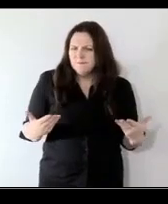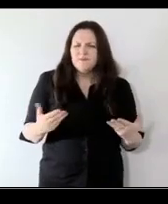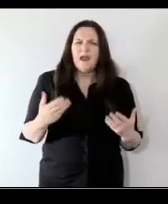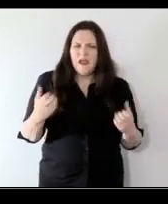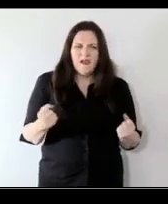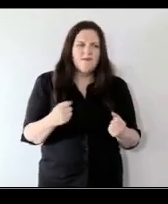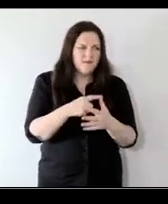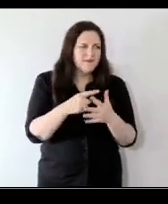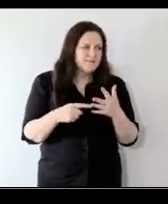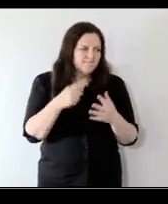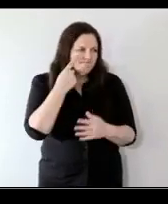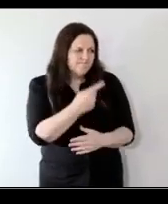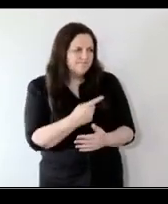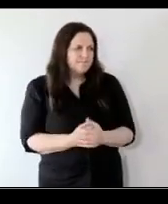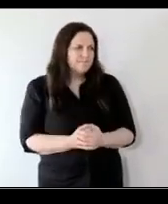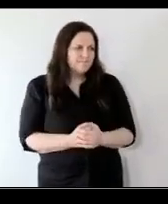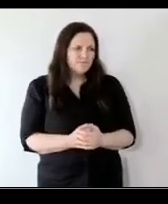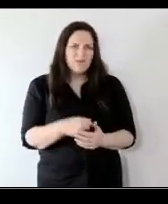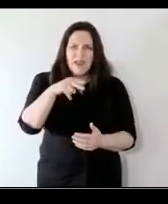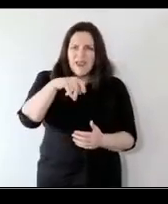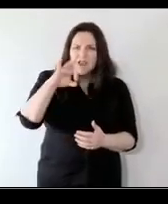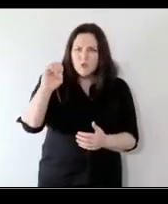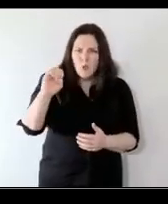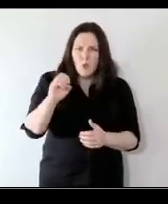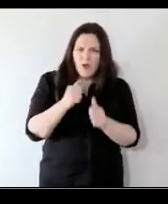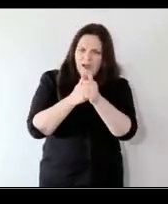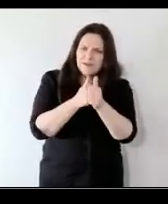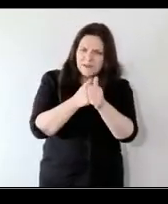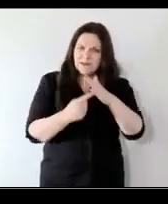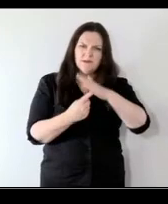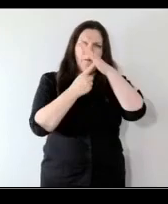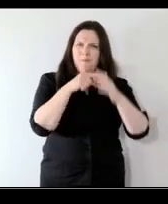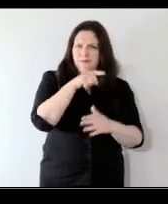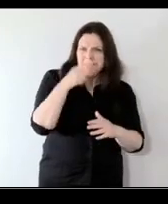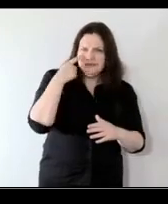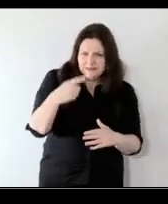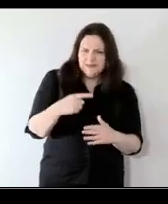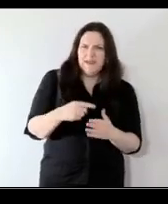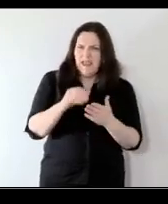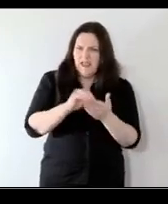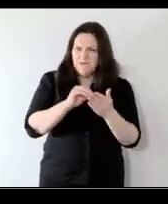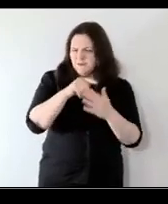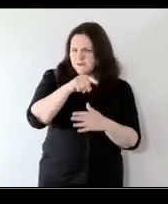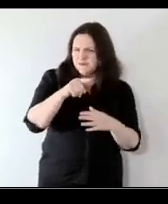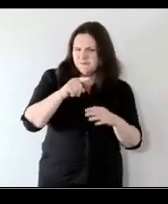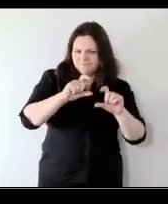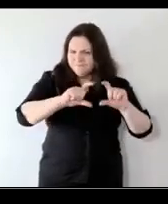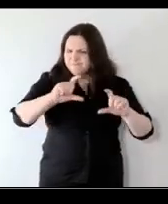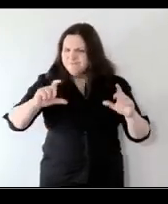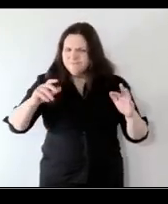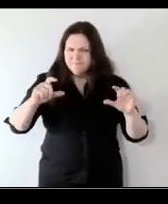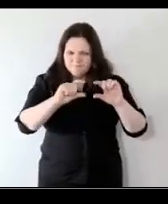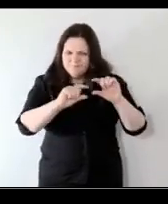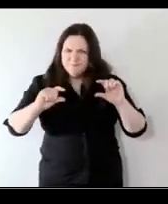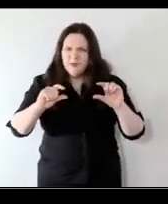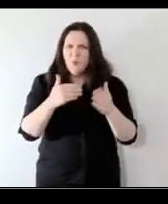we've got NGO advocacy coming in top there. We've got some policy makers. Other we're going